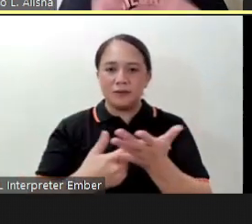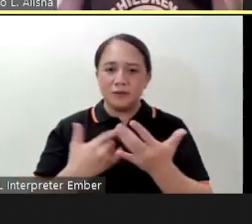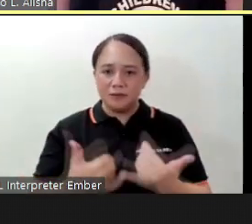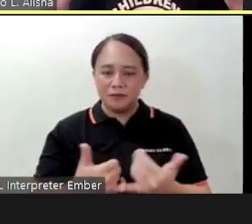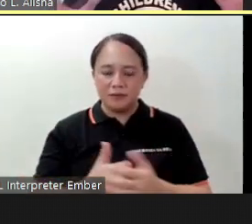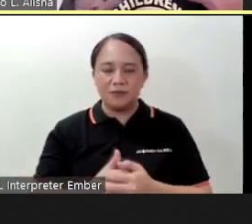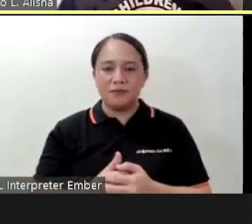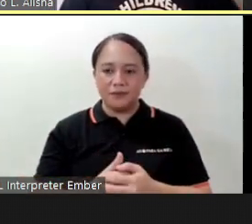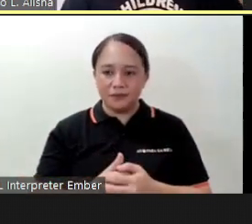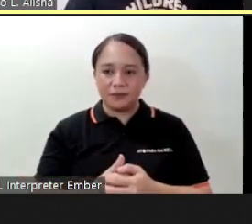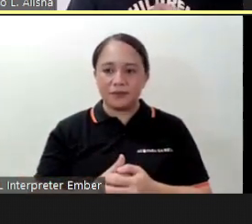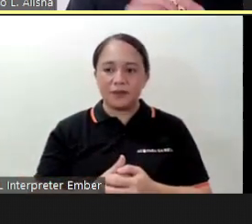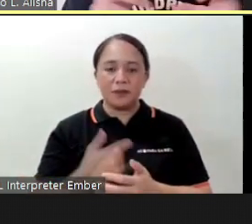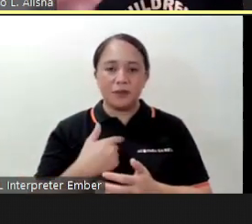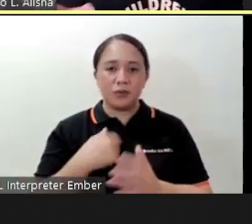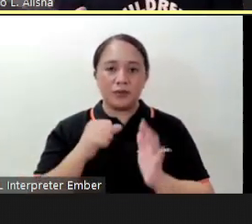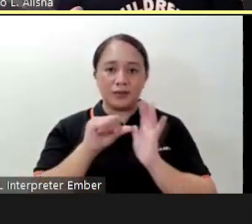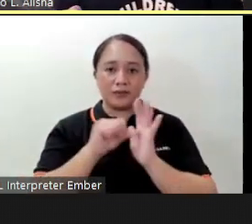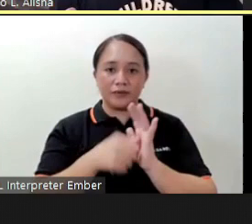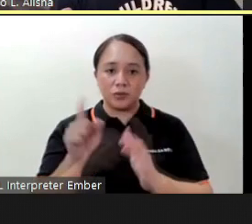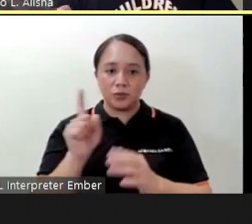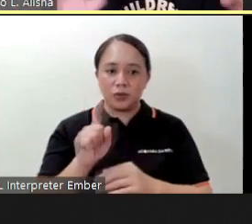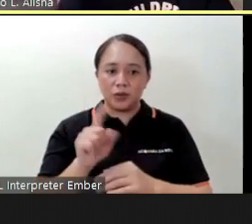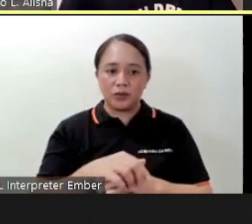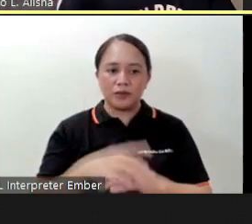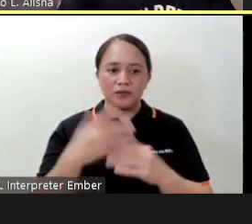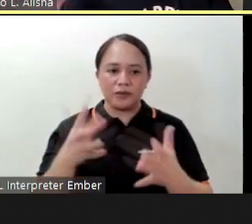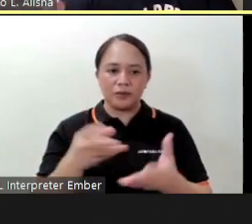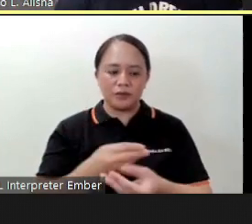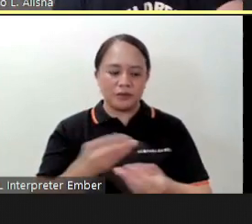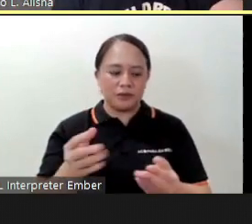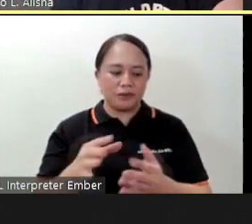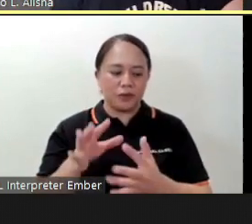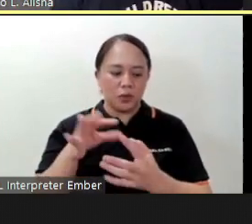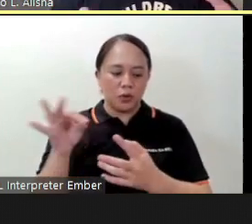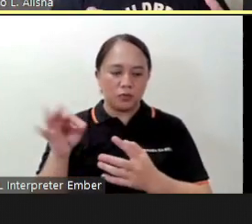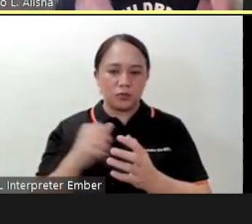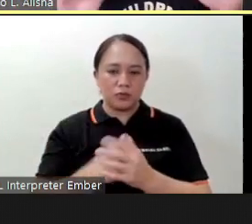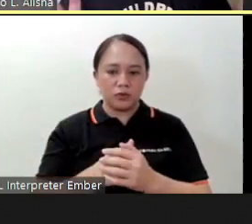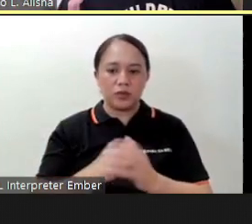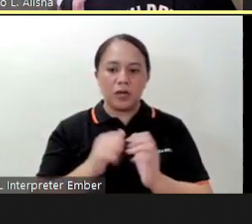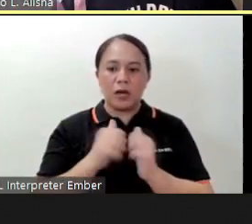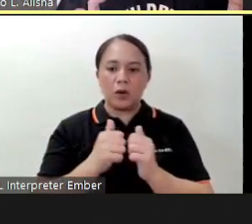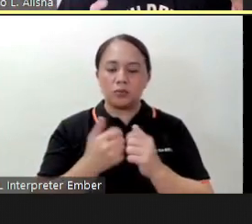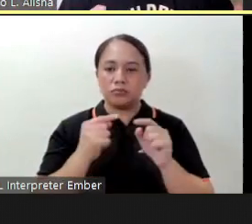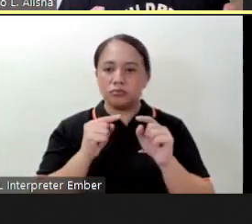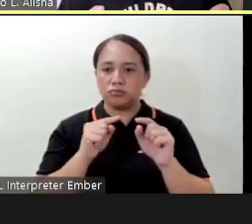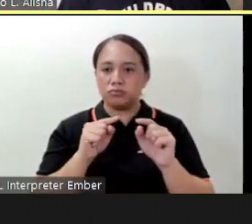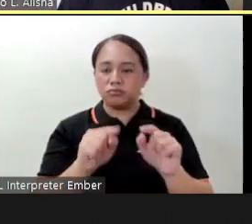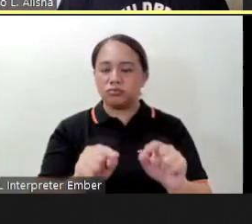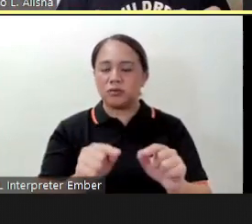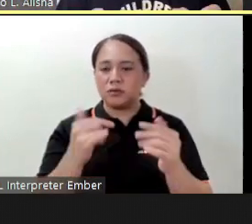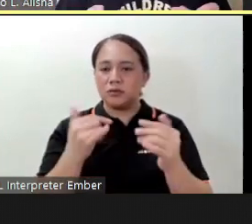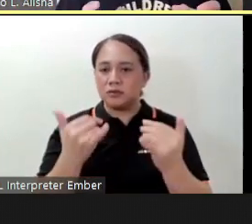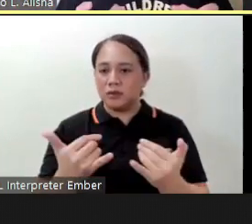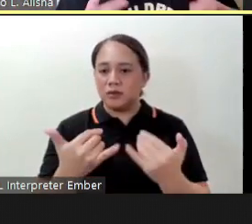gusto kong bigyan ng emphasis na binigyan tayo ng dalawang option kung paano tayo makaka cope up dito sa